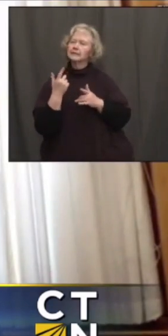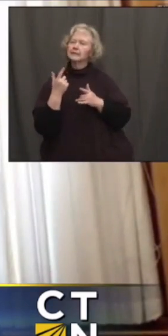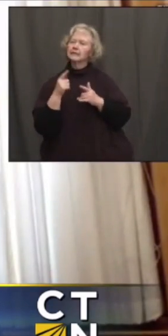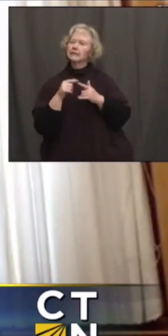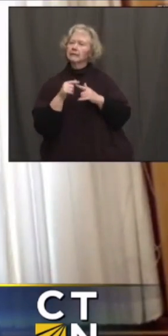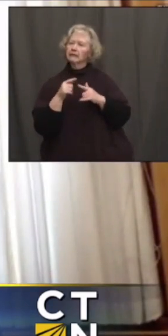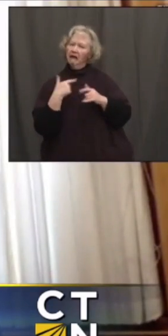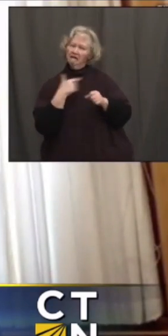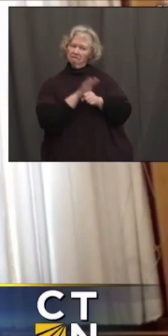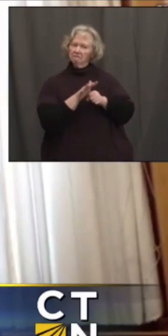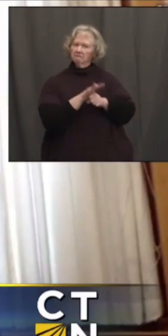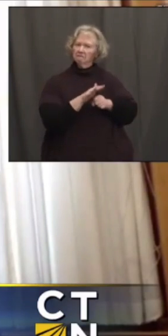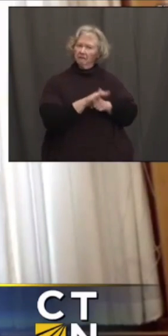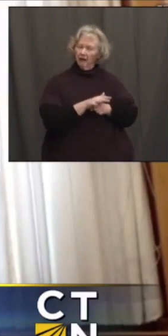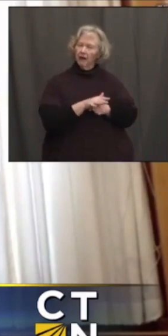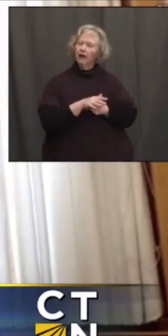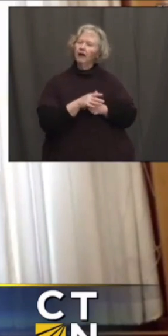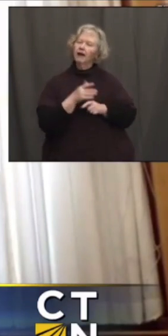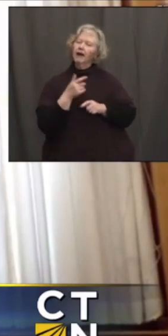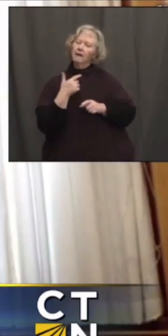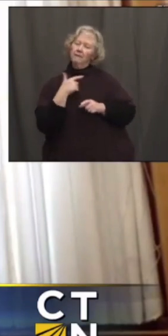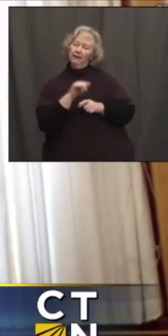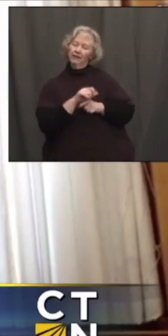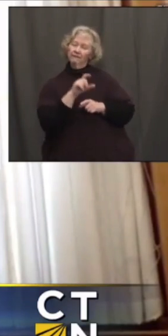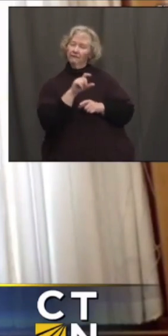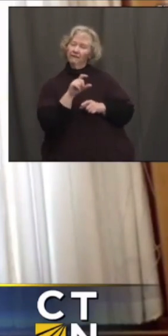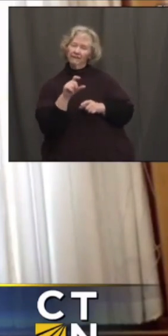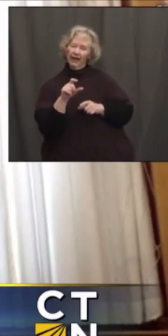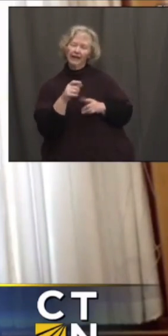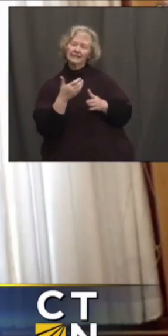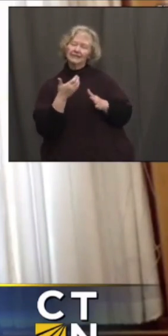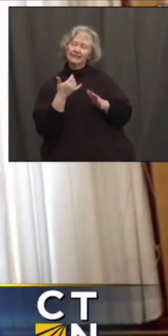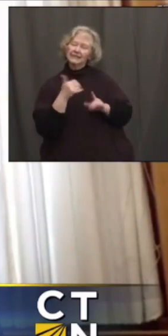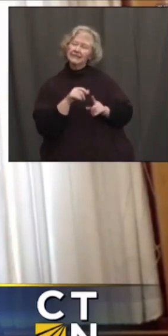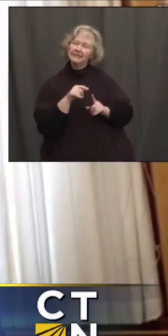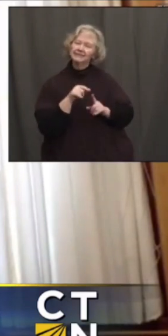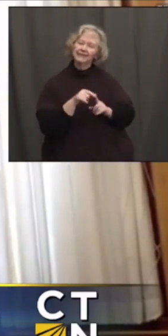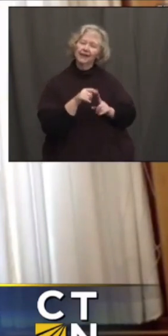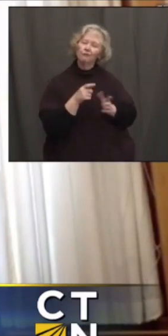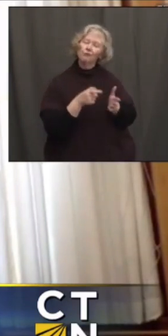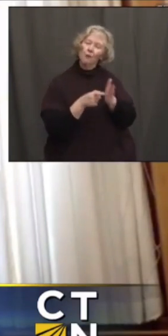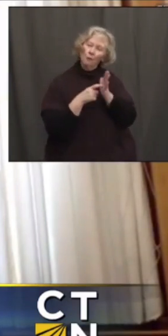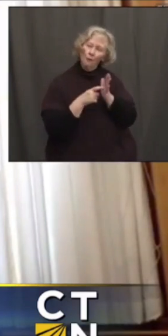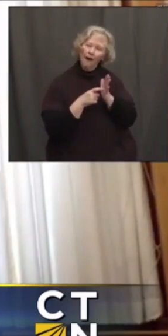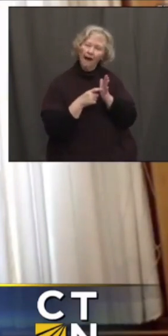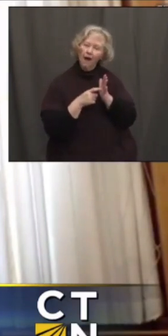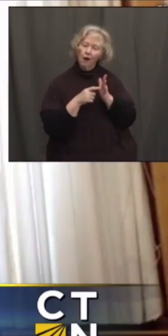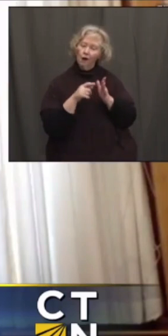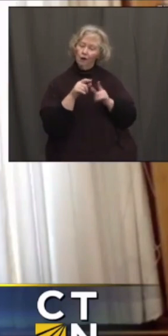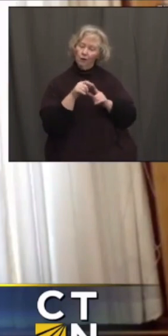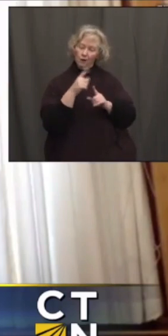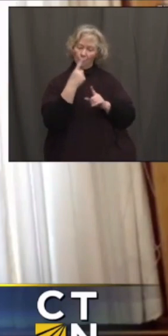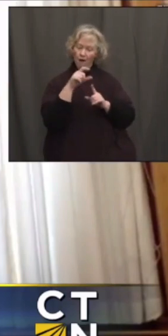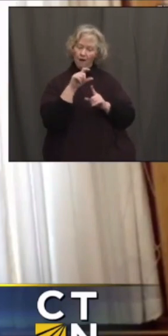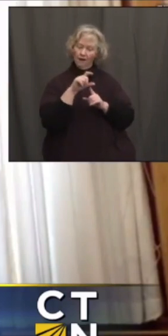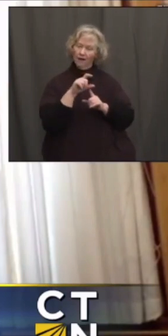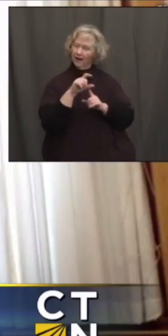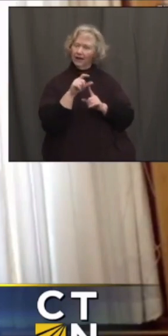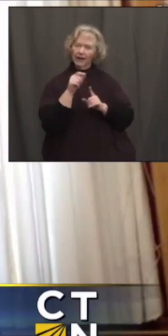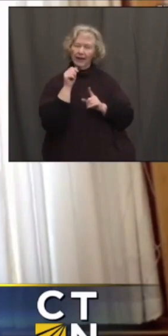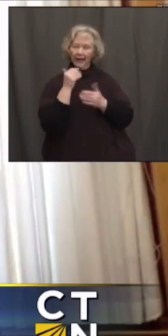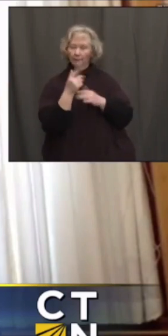They are still multi-use vials, so they don't lend themselves well to, you know, vaccinating a single patient, you know, on an office visit.